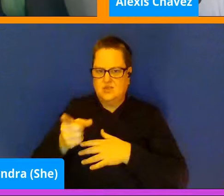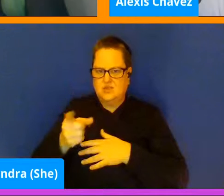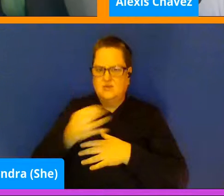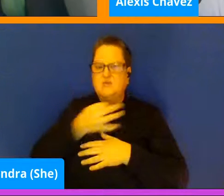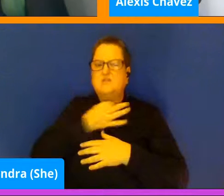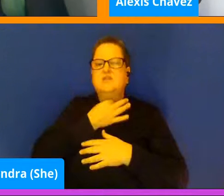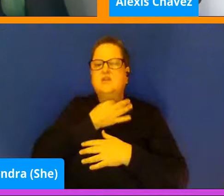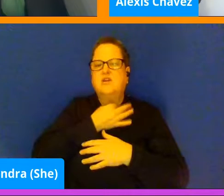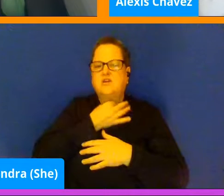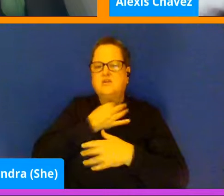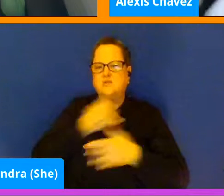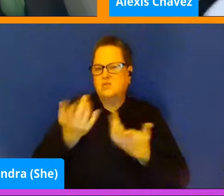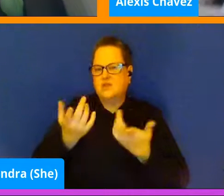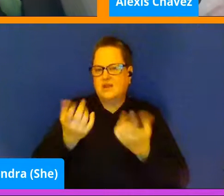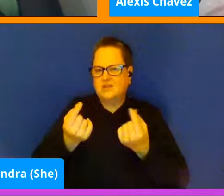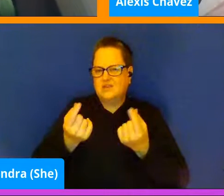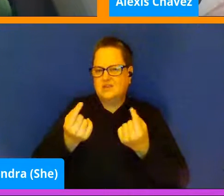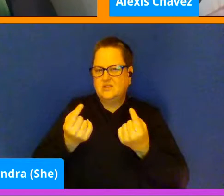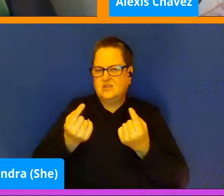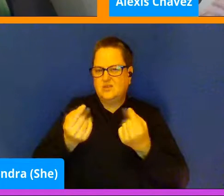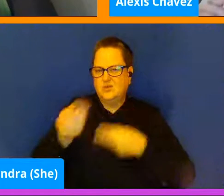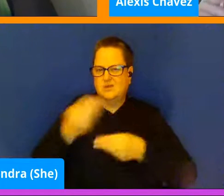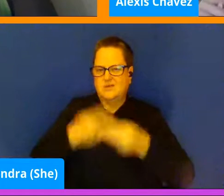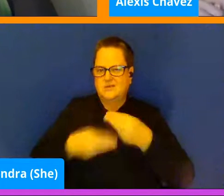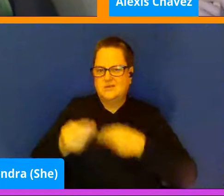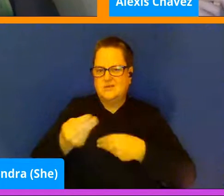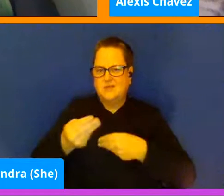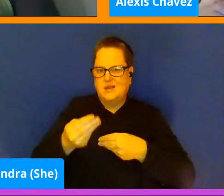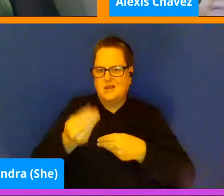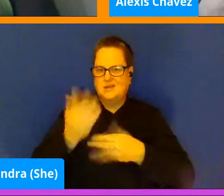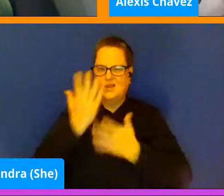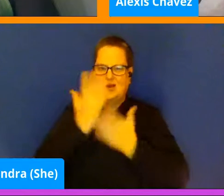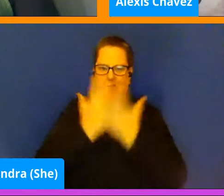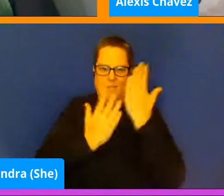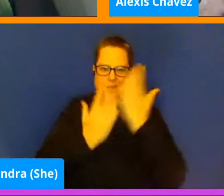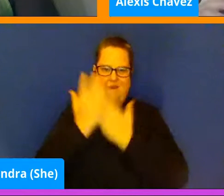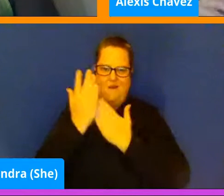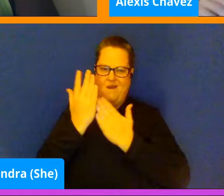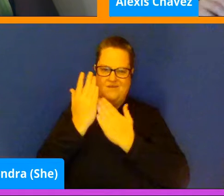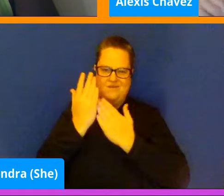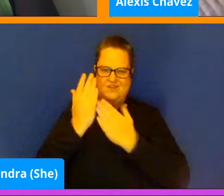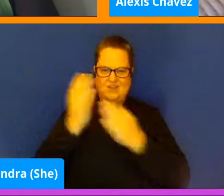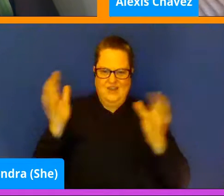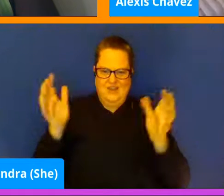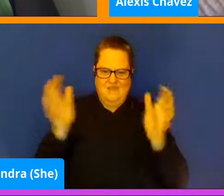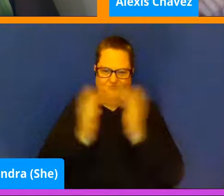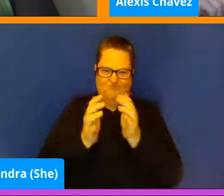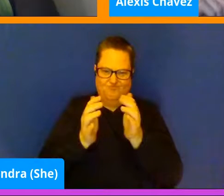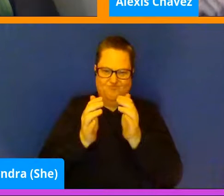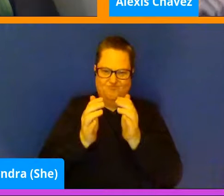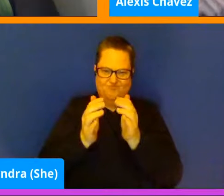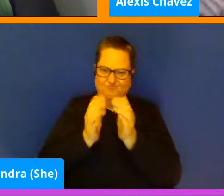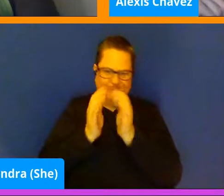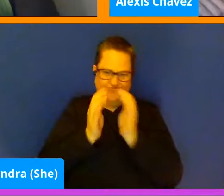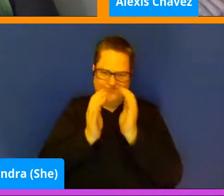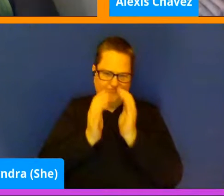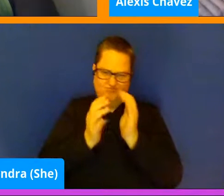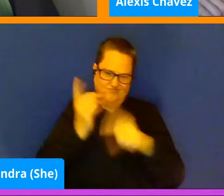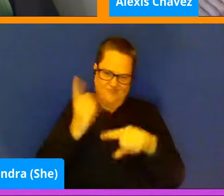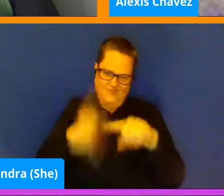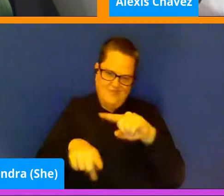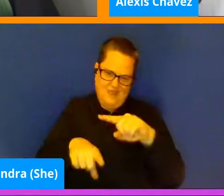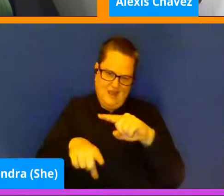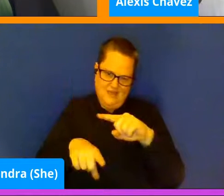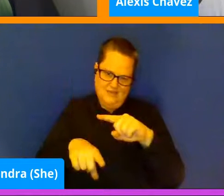instead because her paws, it's a little hard for her to get both paws around the ice cream at the same